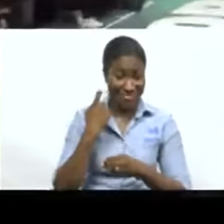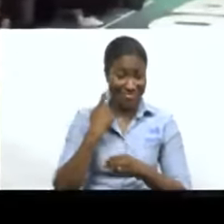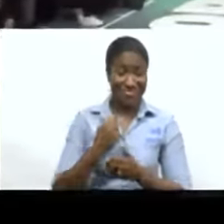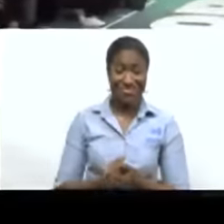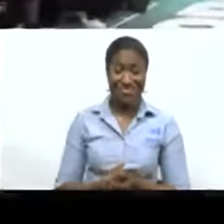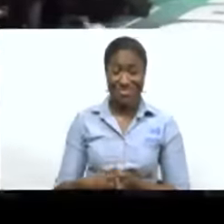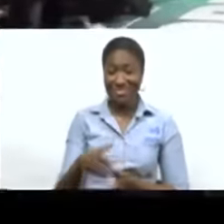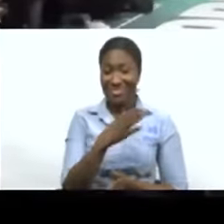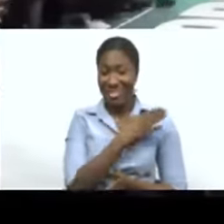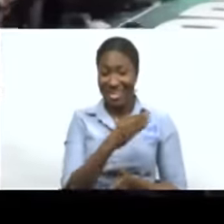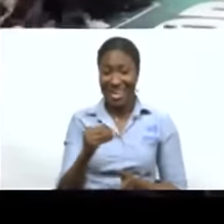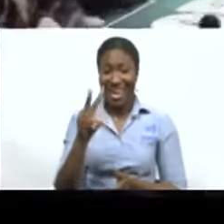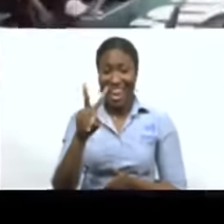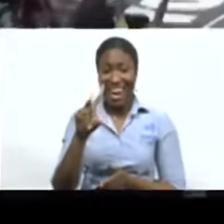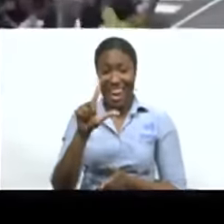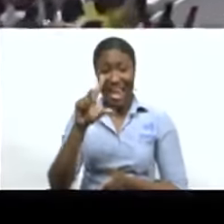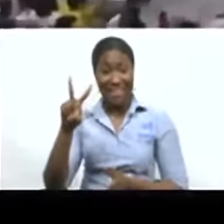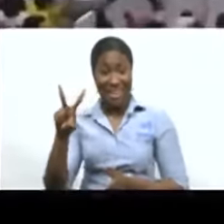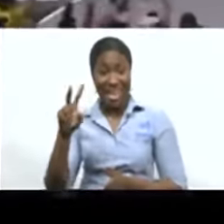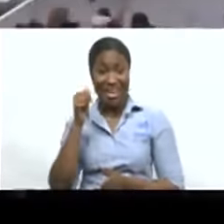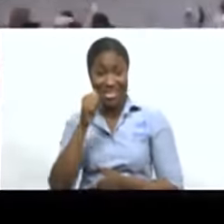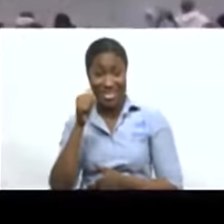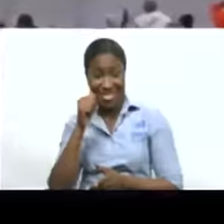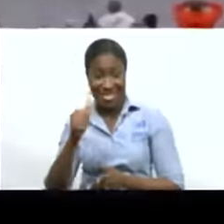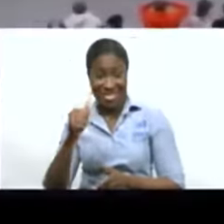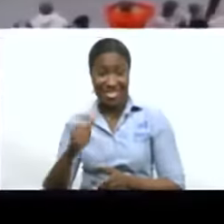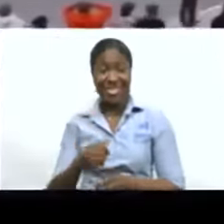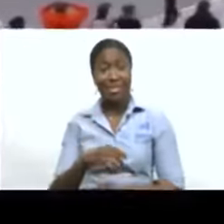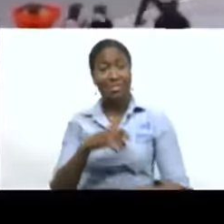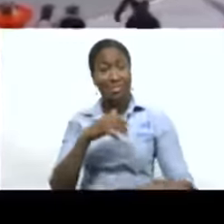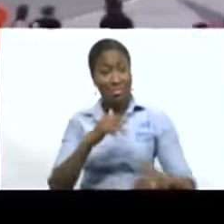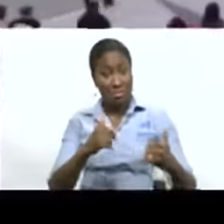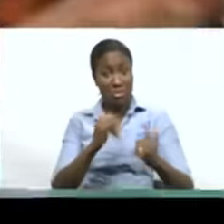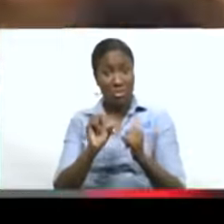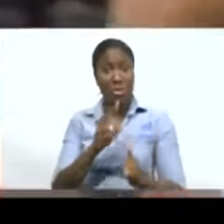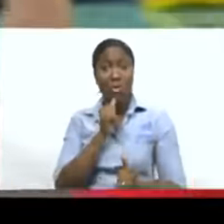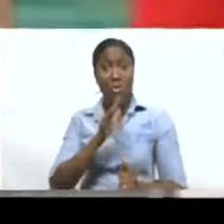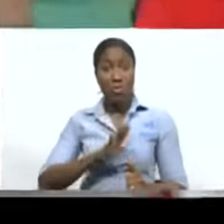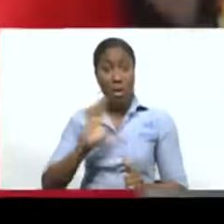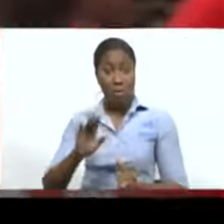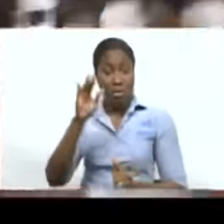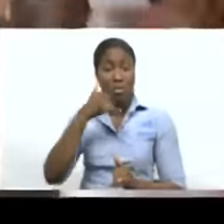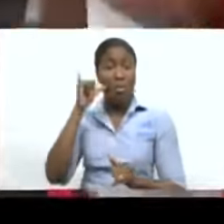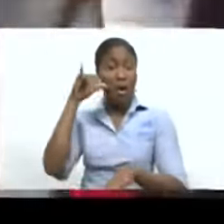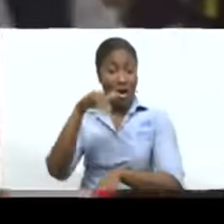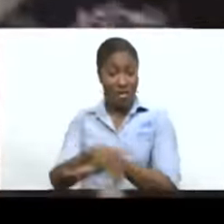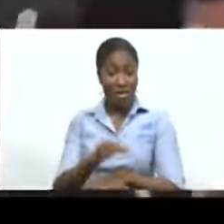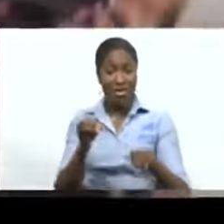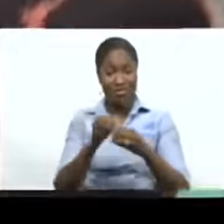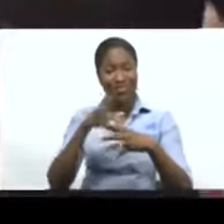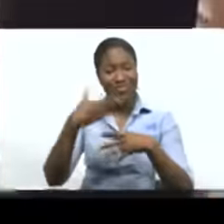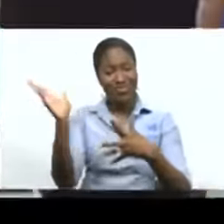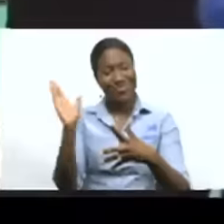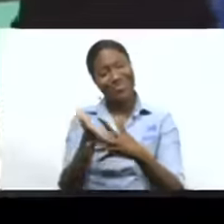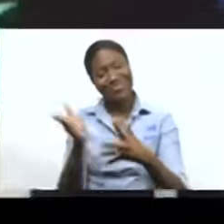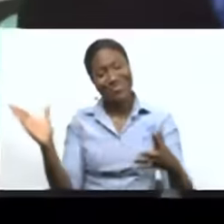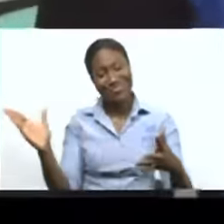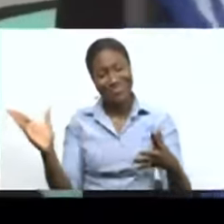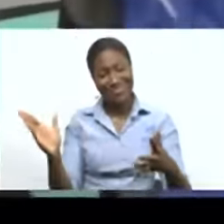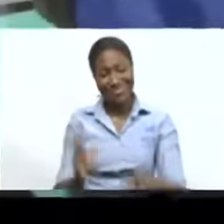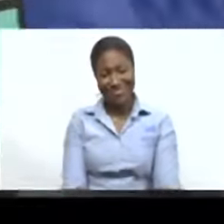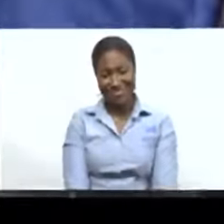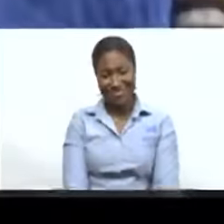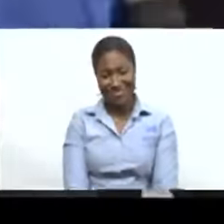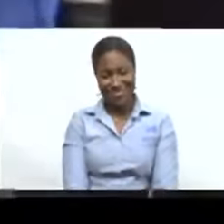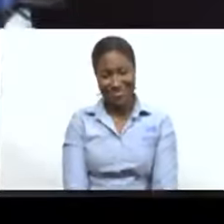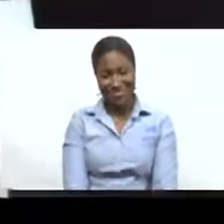And the Las Vegas Aces, they made history in the WNBA final last night. We'll have some highlights. Stick around. Sport is